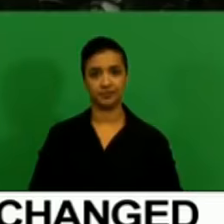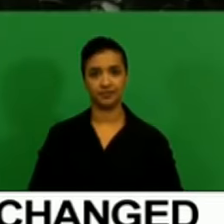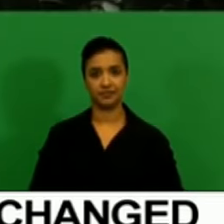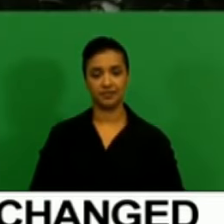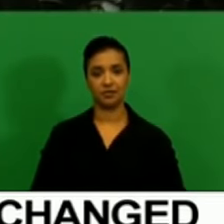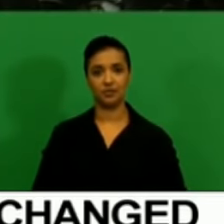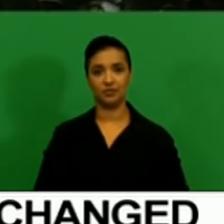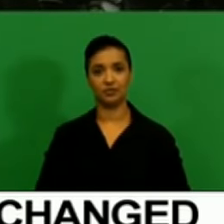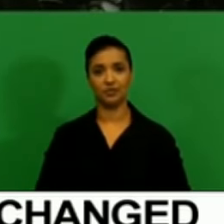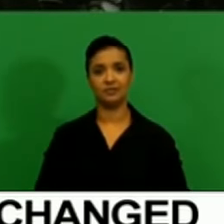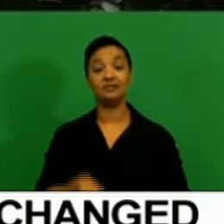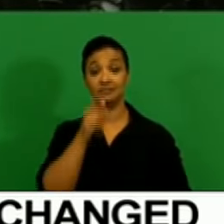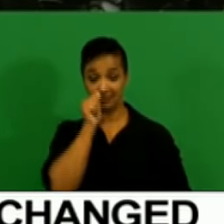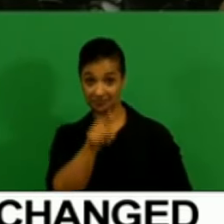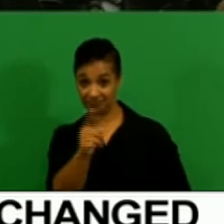Sir.